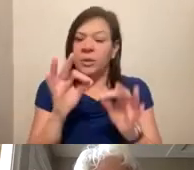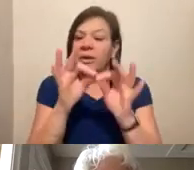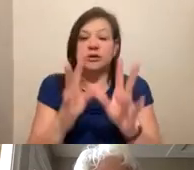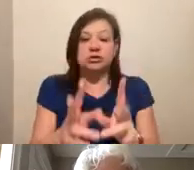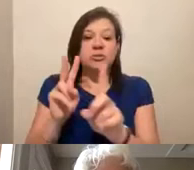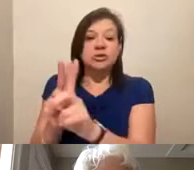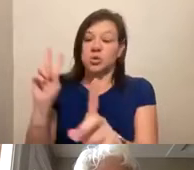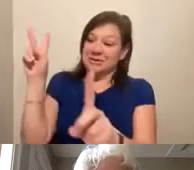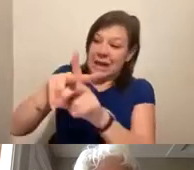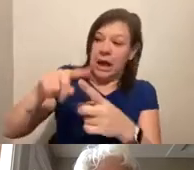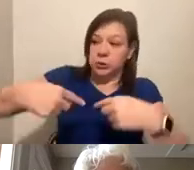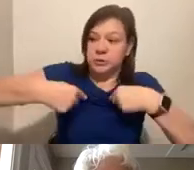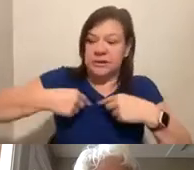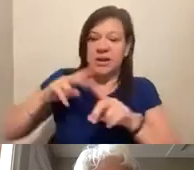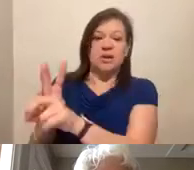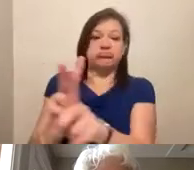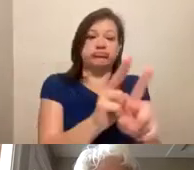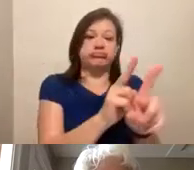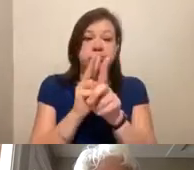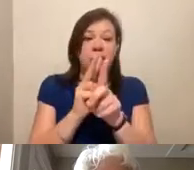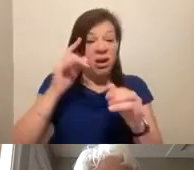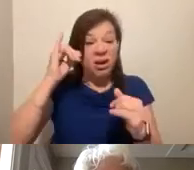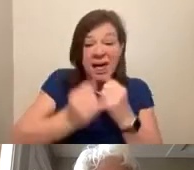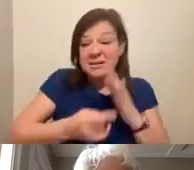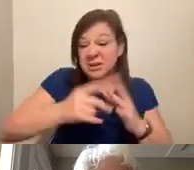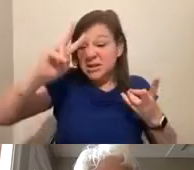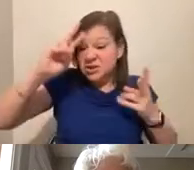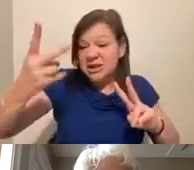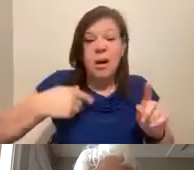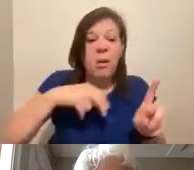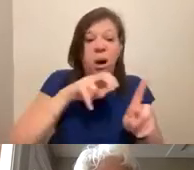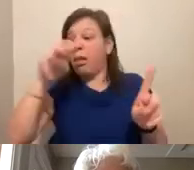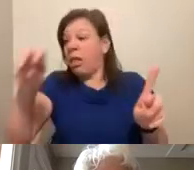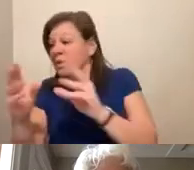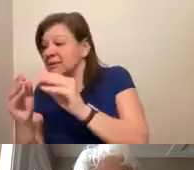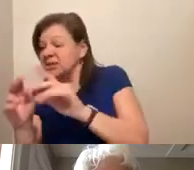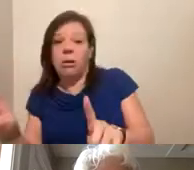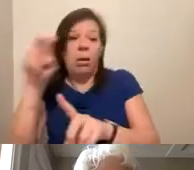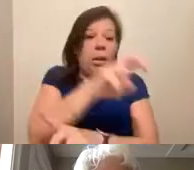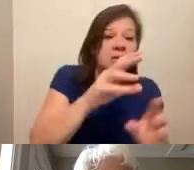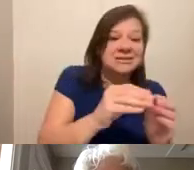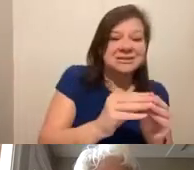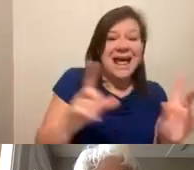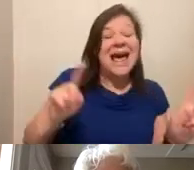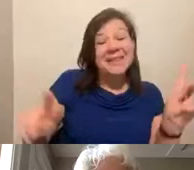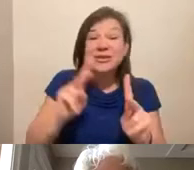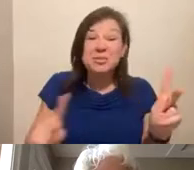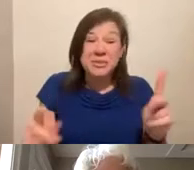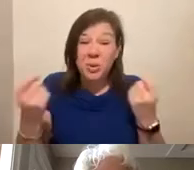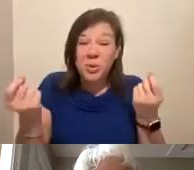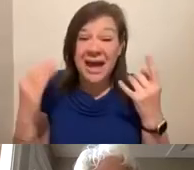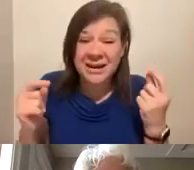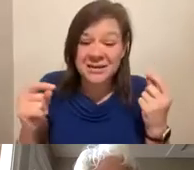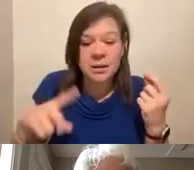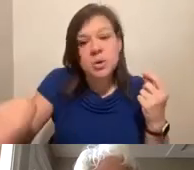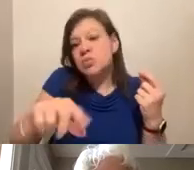and let me change my mind at the last minute if I needed to. And when it comes to accessibility, these are people that get it. You know, you